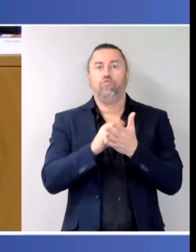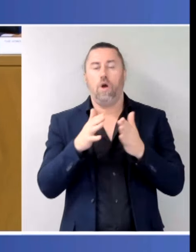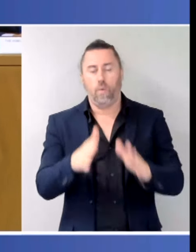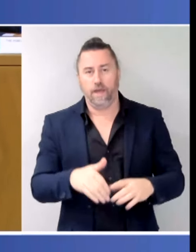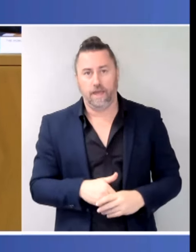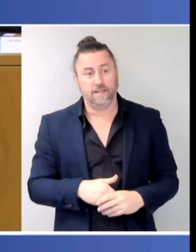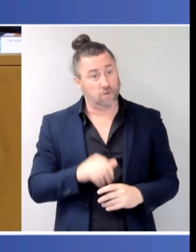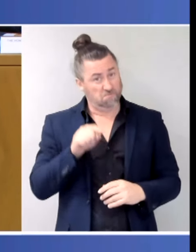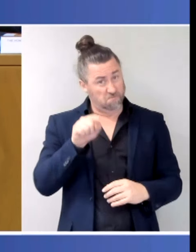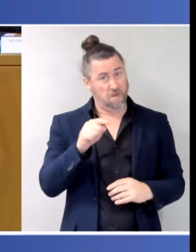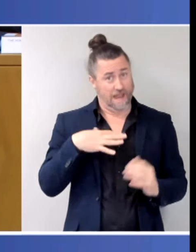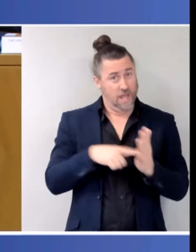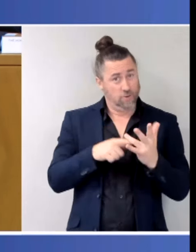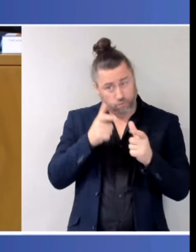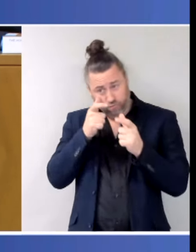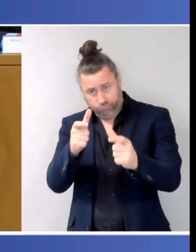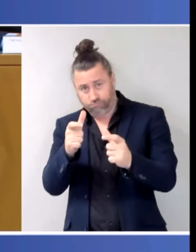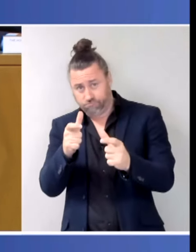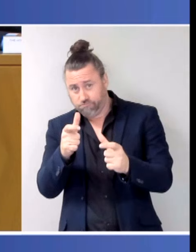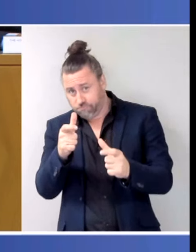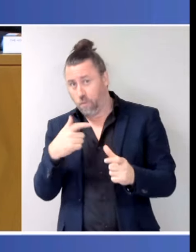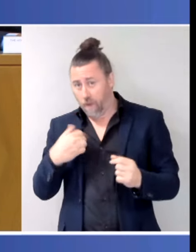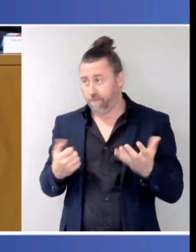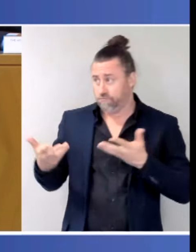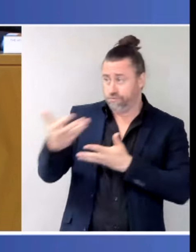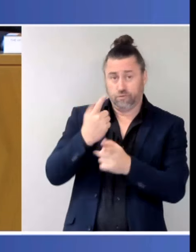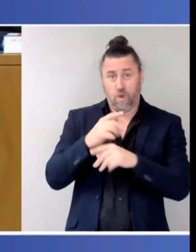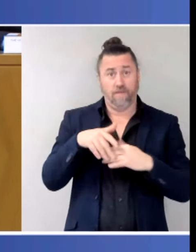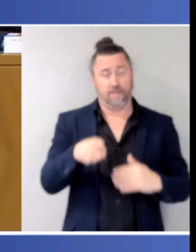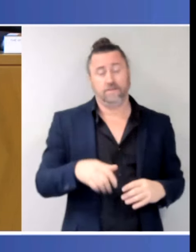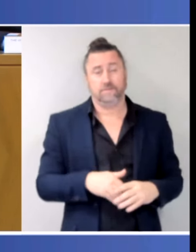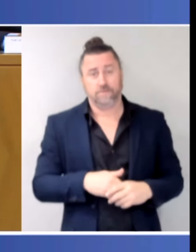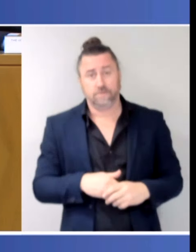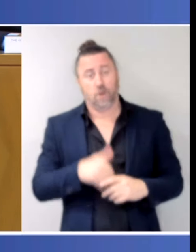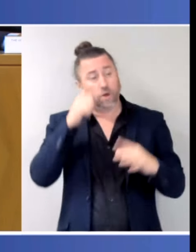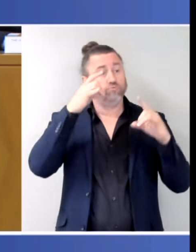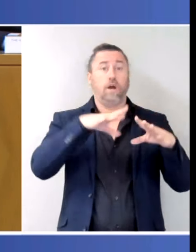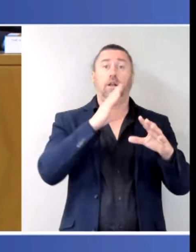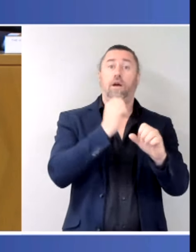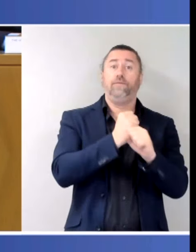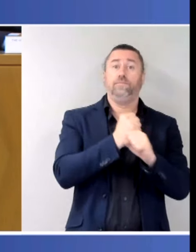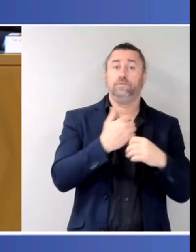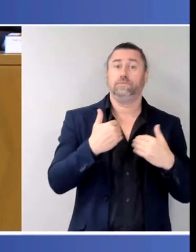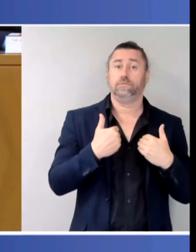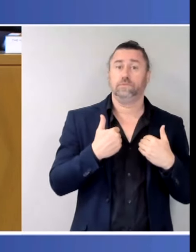a focus and certainly in the work that both the Commonwealth is doing. The last